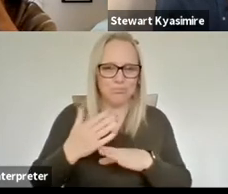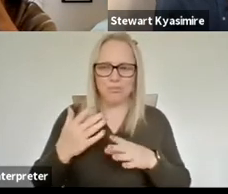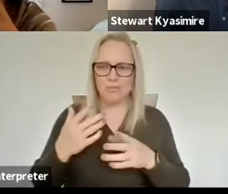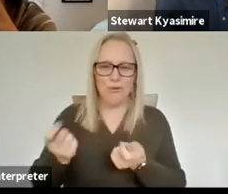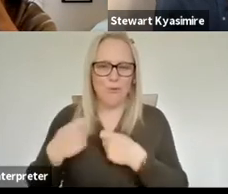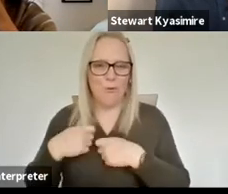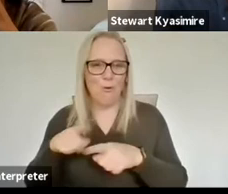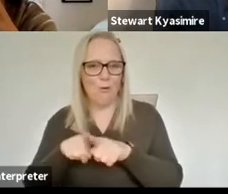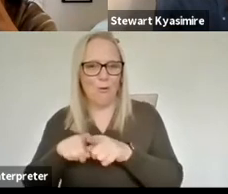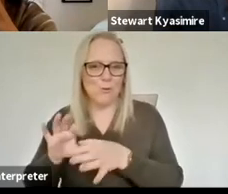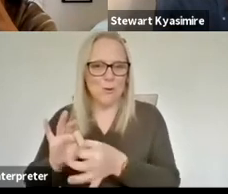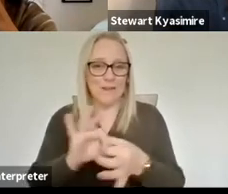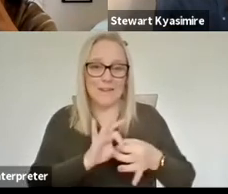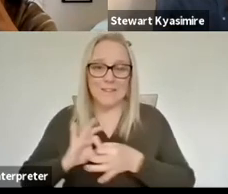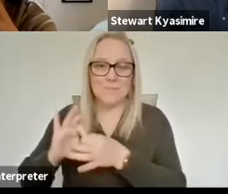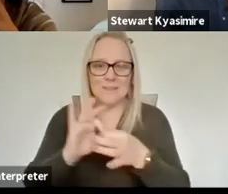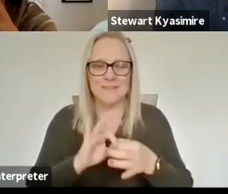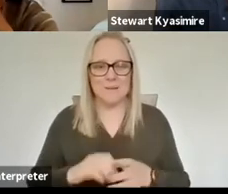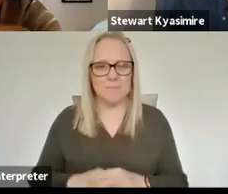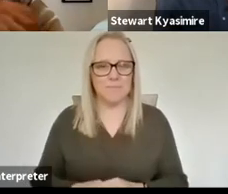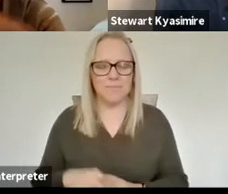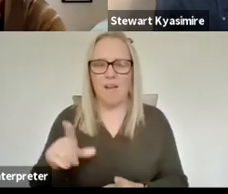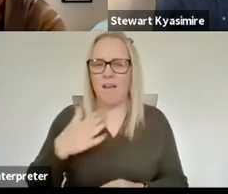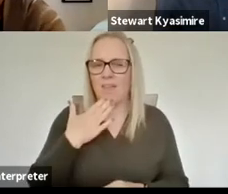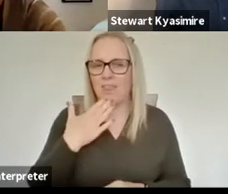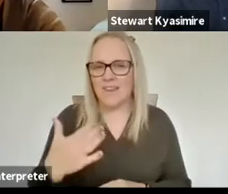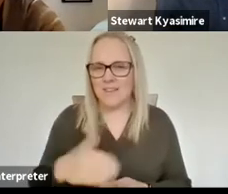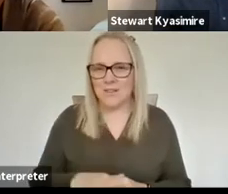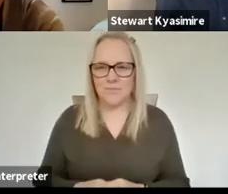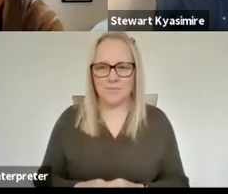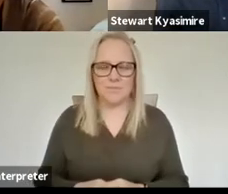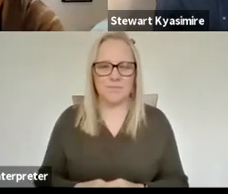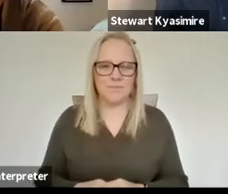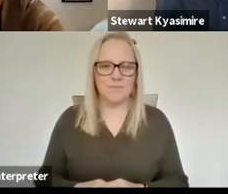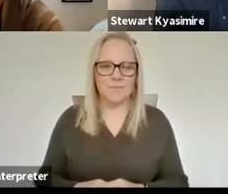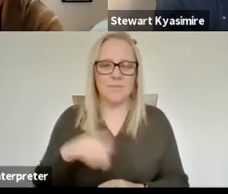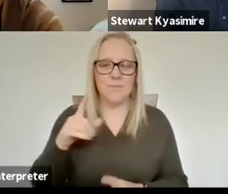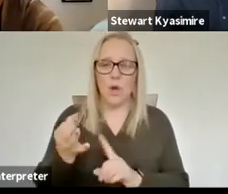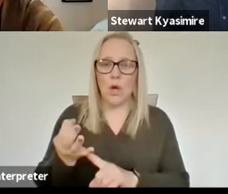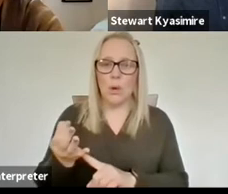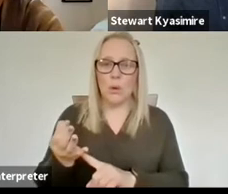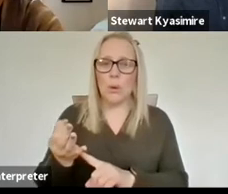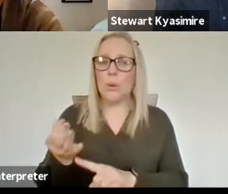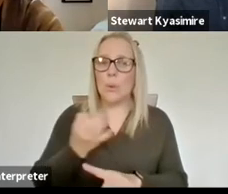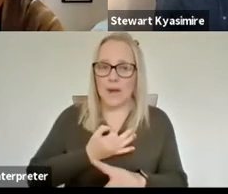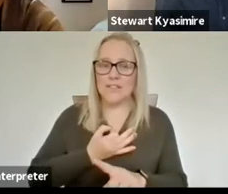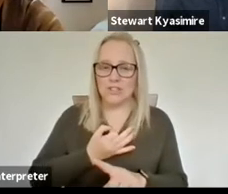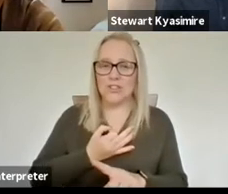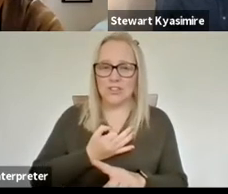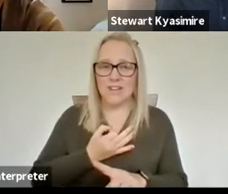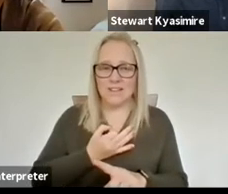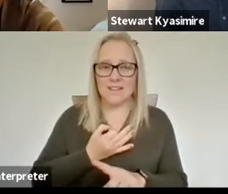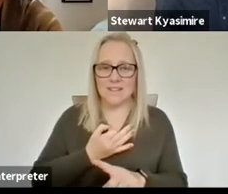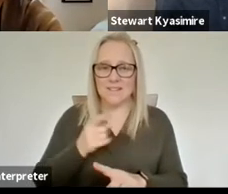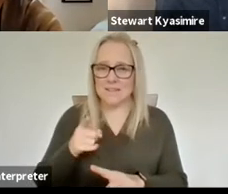be possible thank you and we've got a point um from lucas um chief then go who's on that